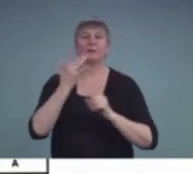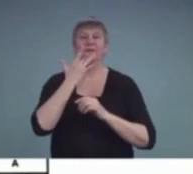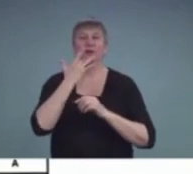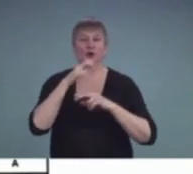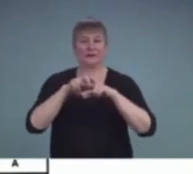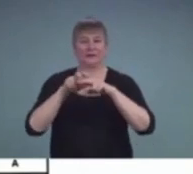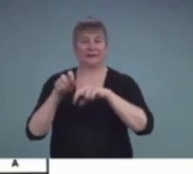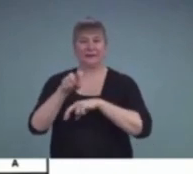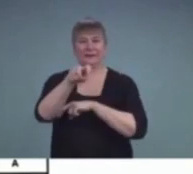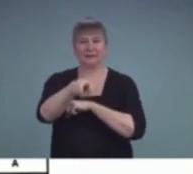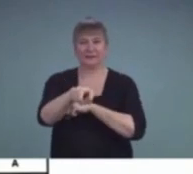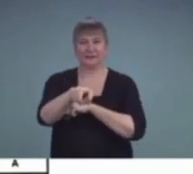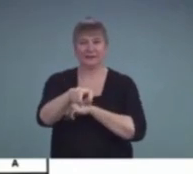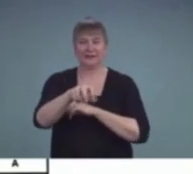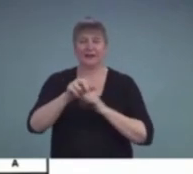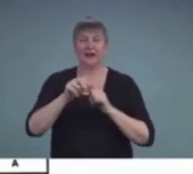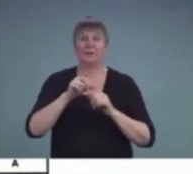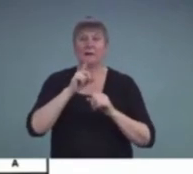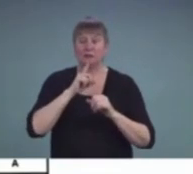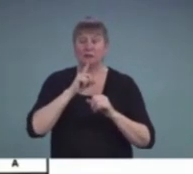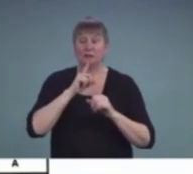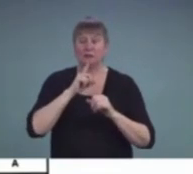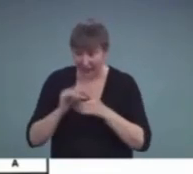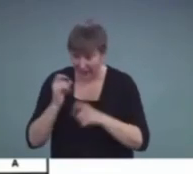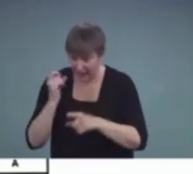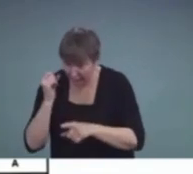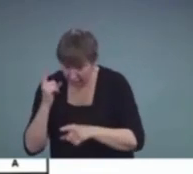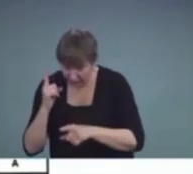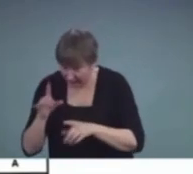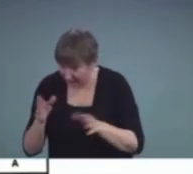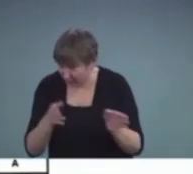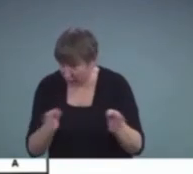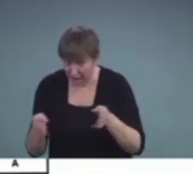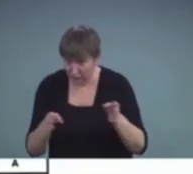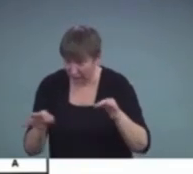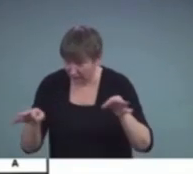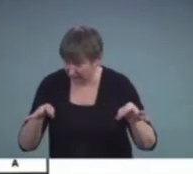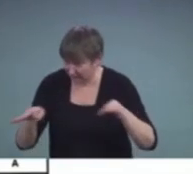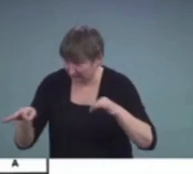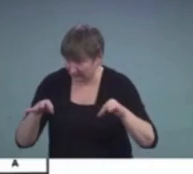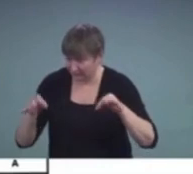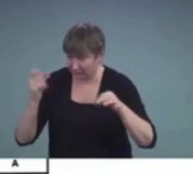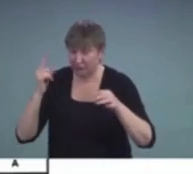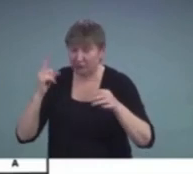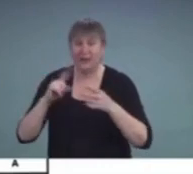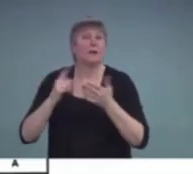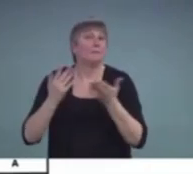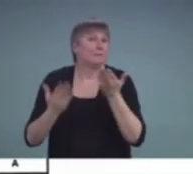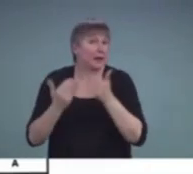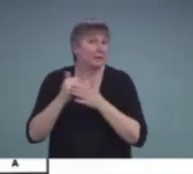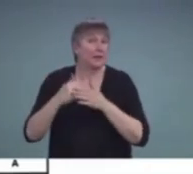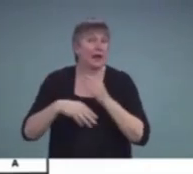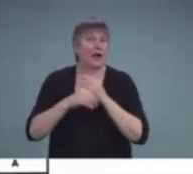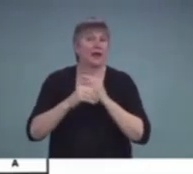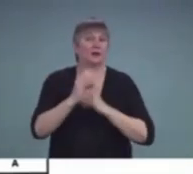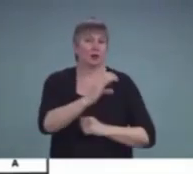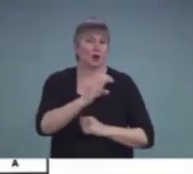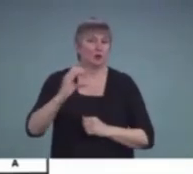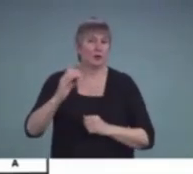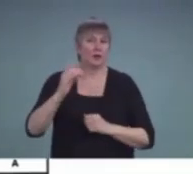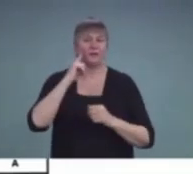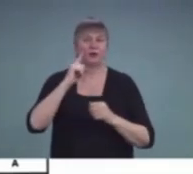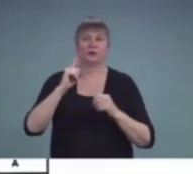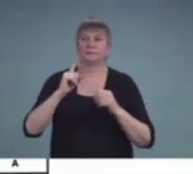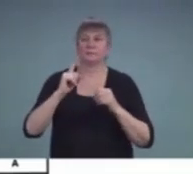certain that he understands directions and, if necessary, provide close captioning for any kind of movie